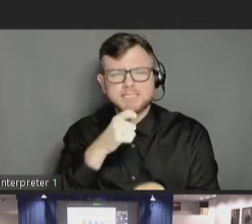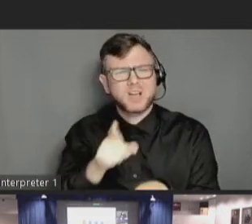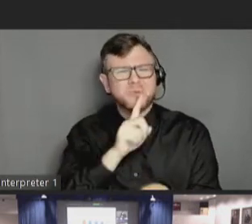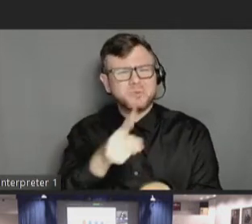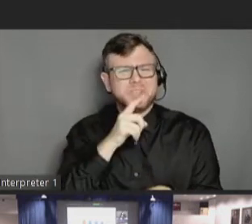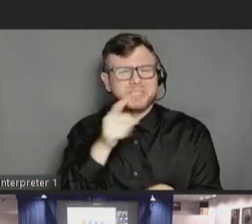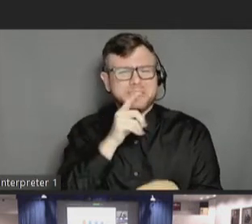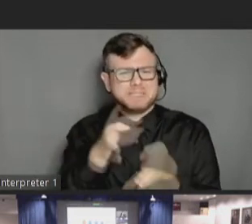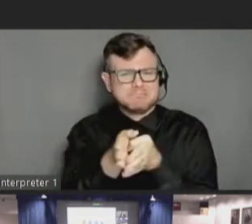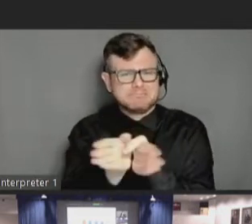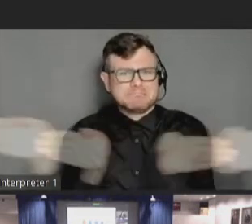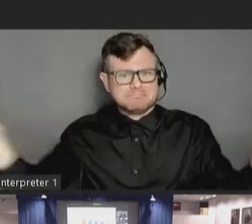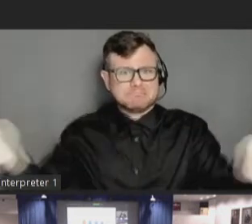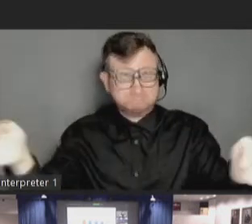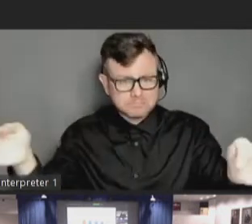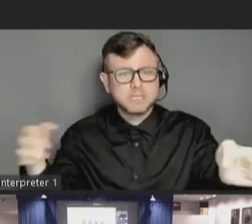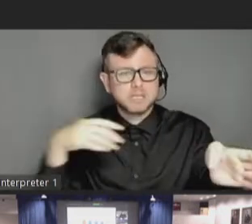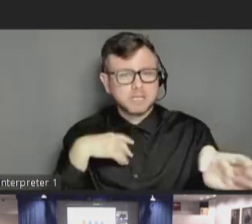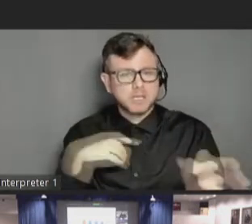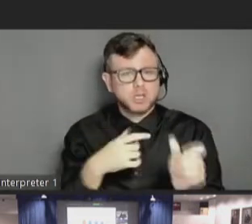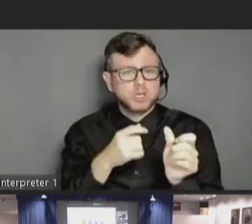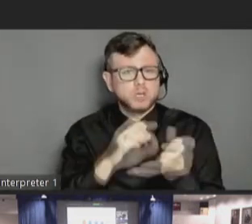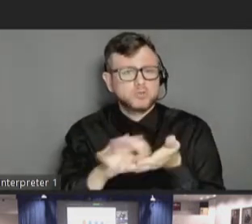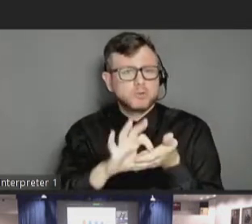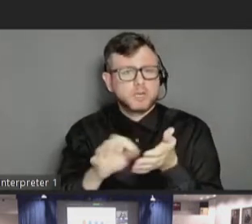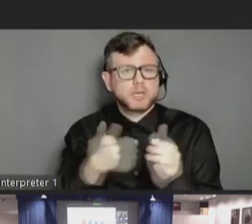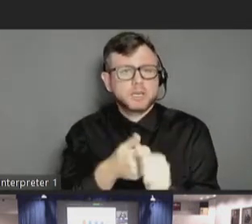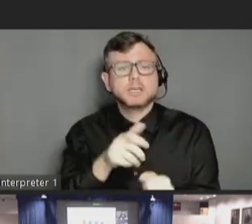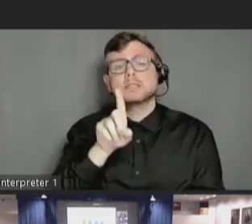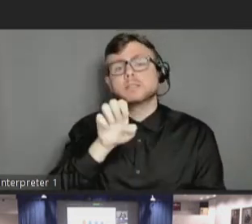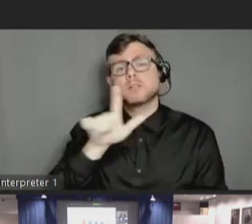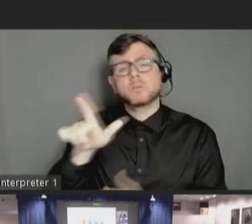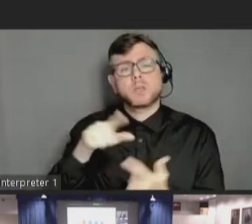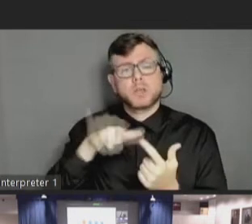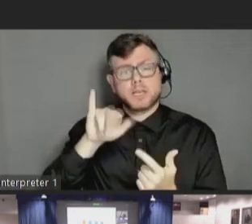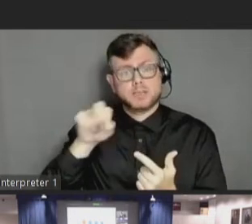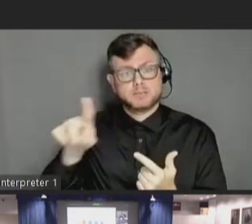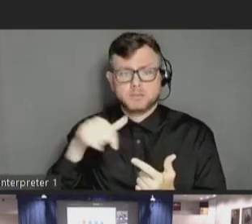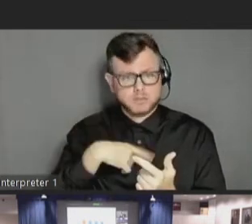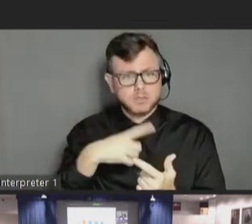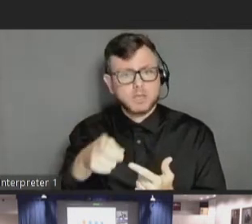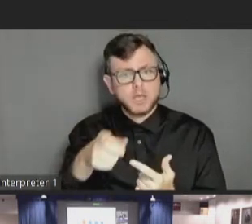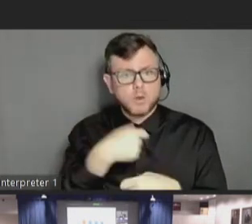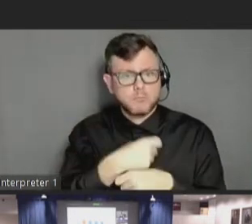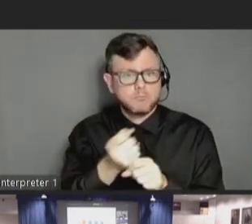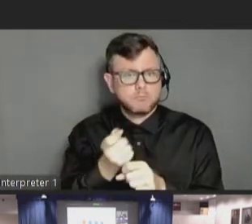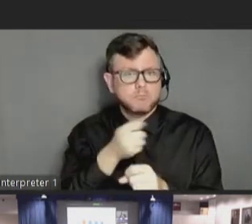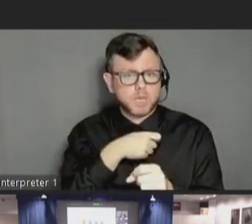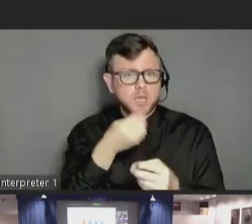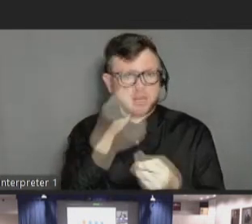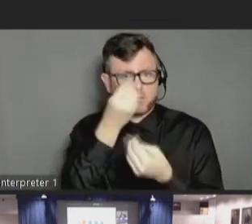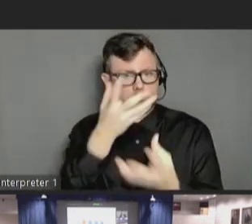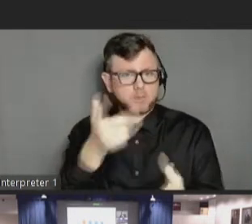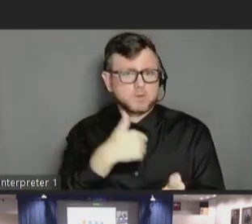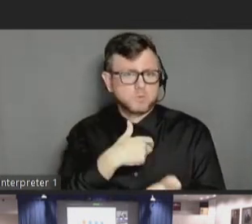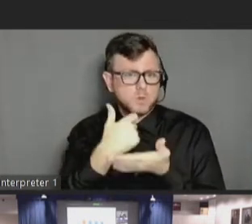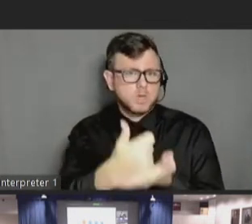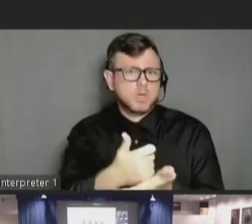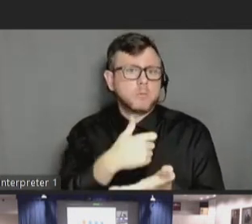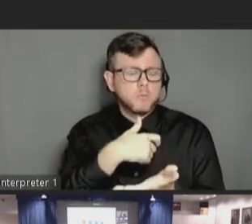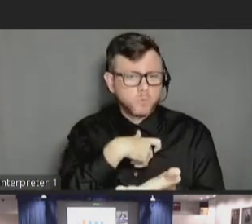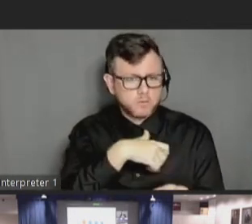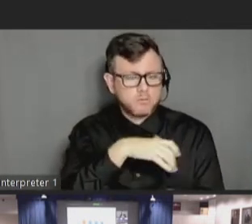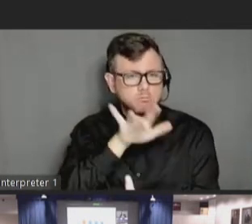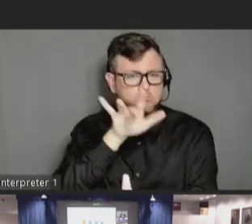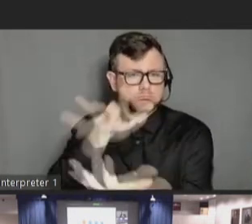And we had two states report Delaware and Indiana that they were actually making that information publicly available to aid and outreach efforts.